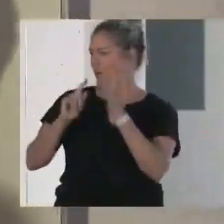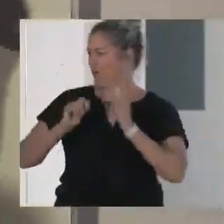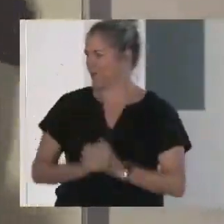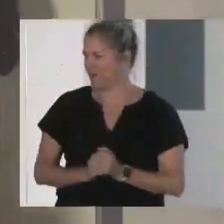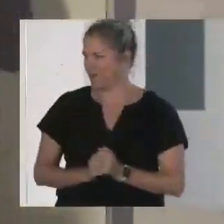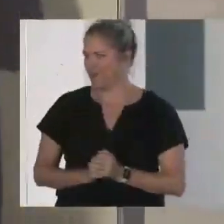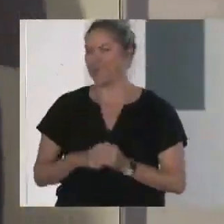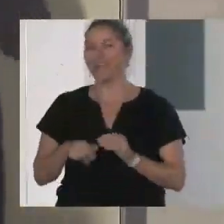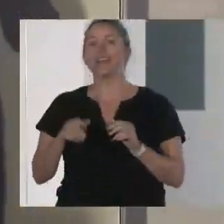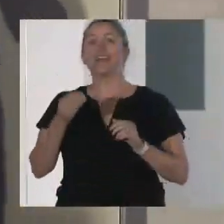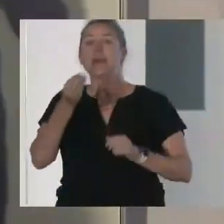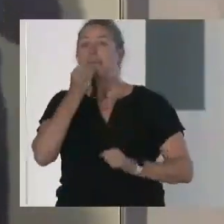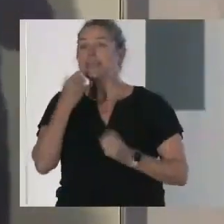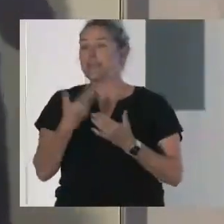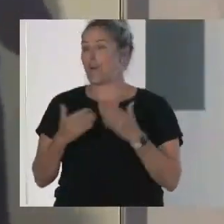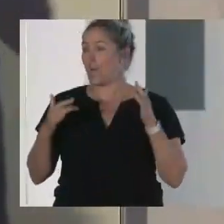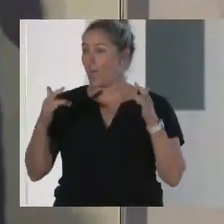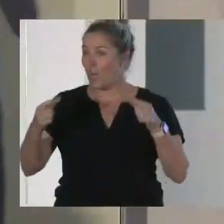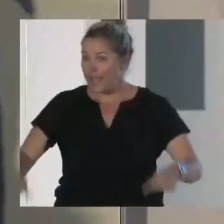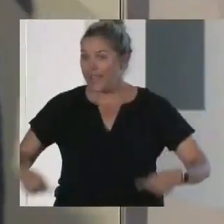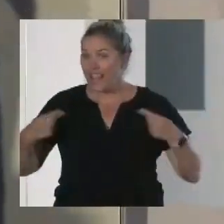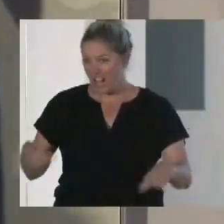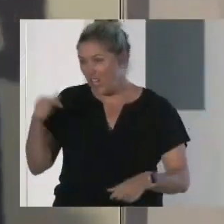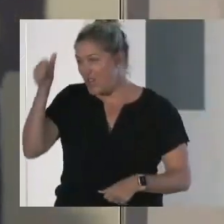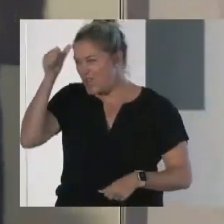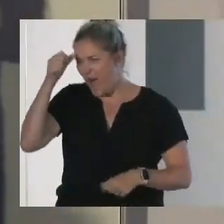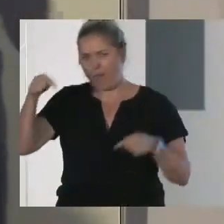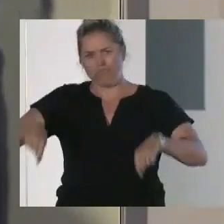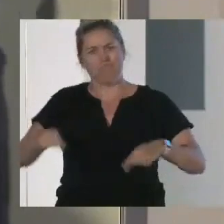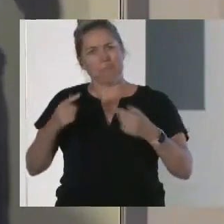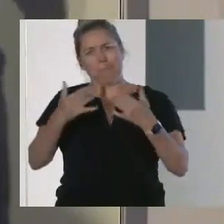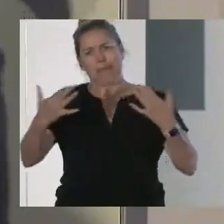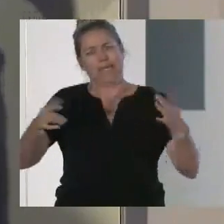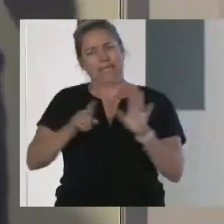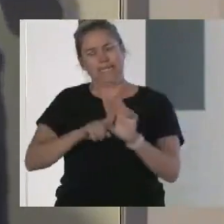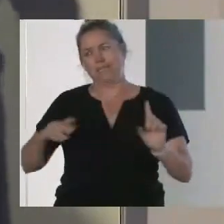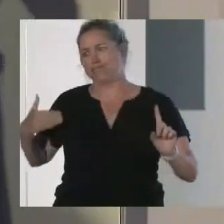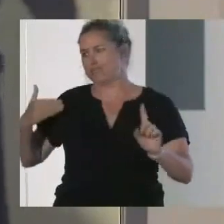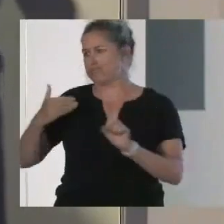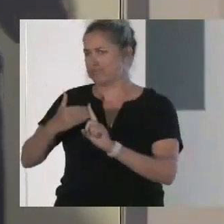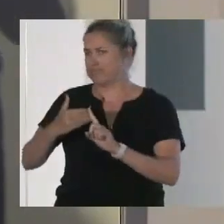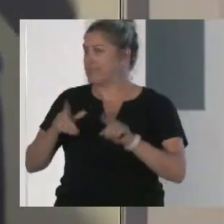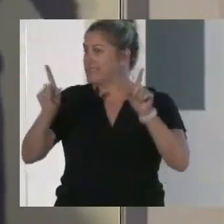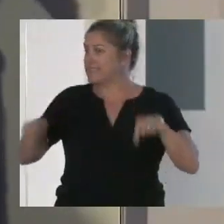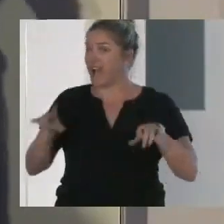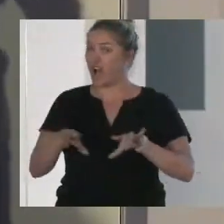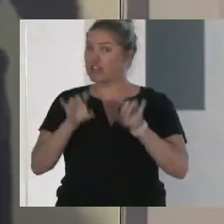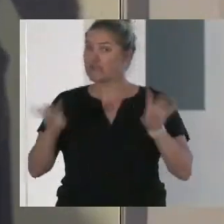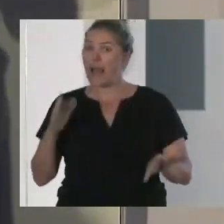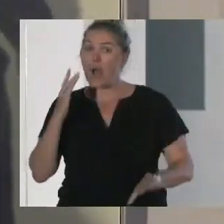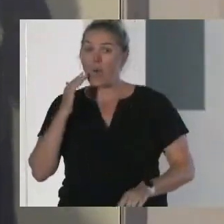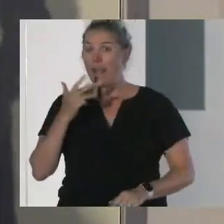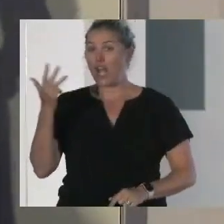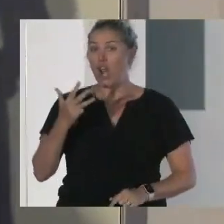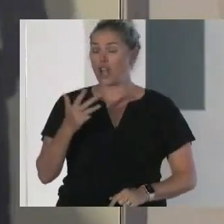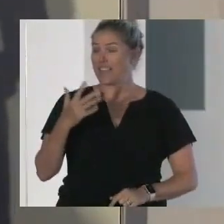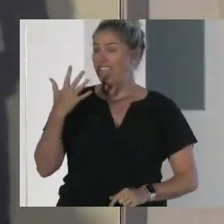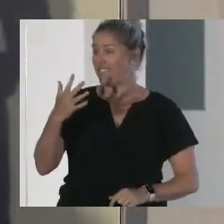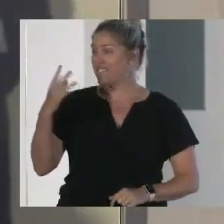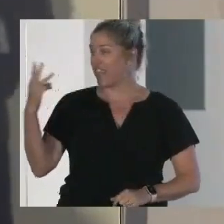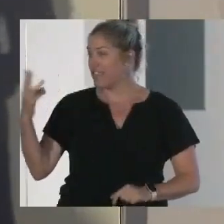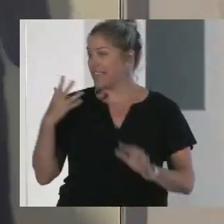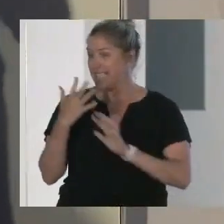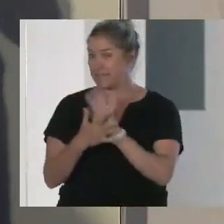Meals on Wheels, as many of you know, has been around quite a long time. It started in Australia in 1953, so we're 70